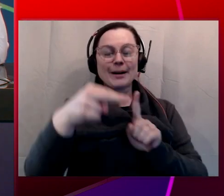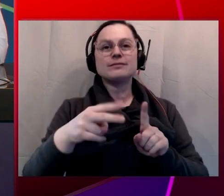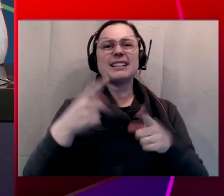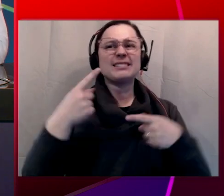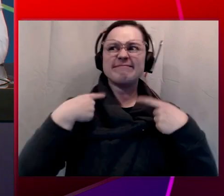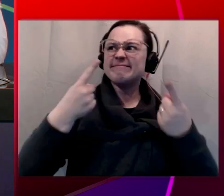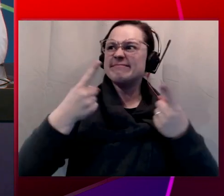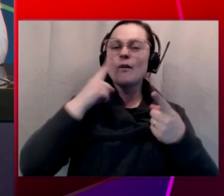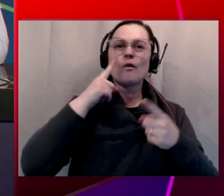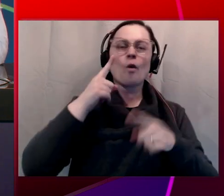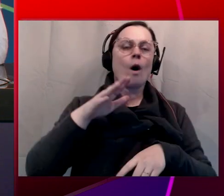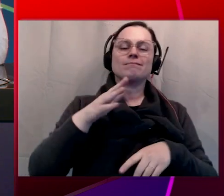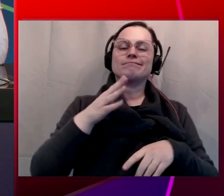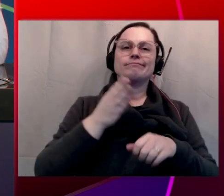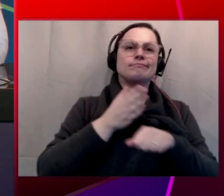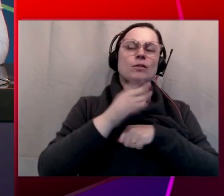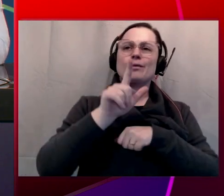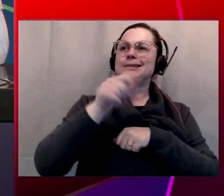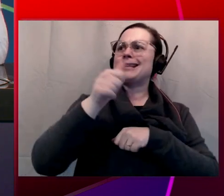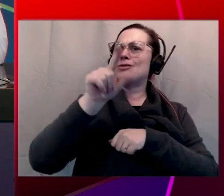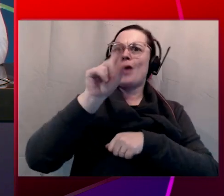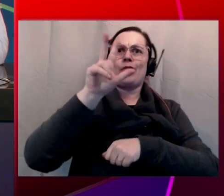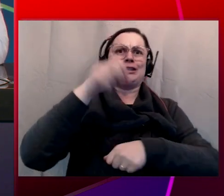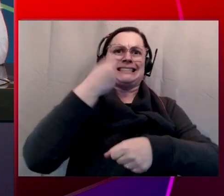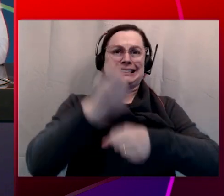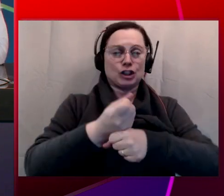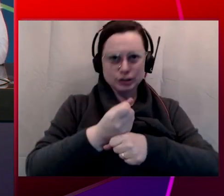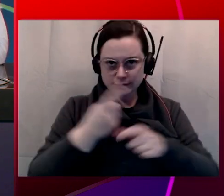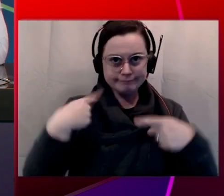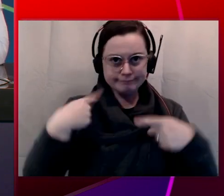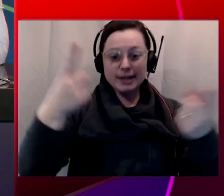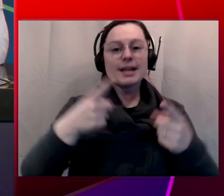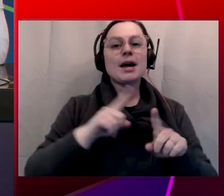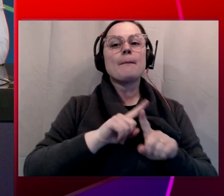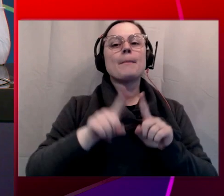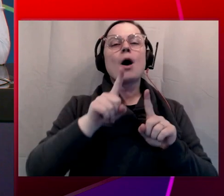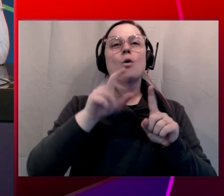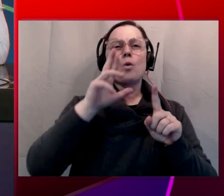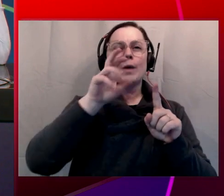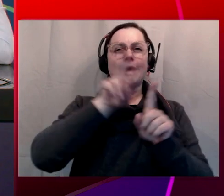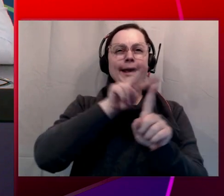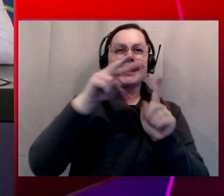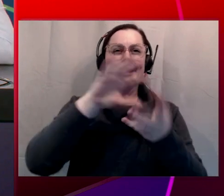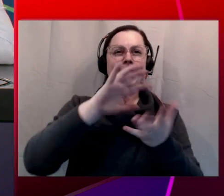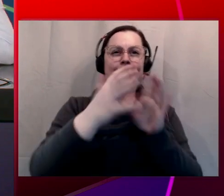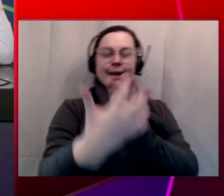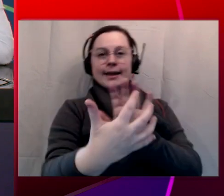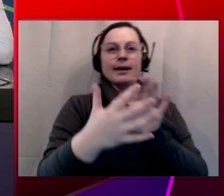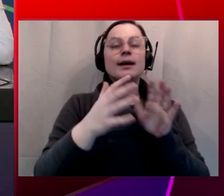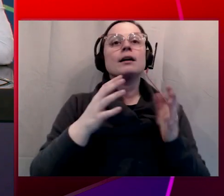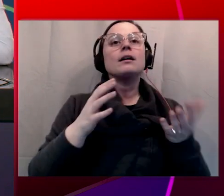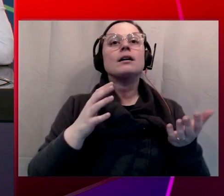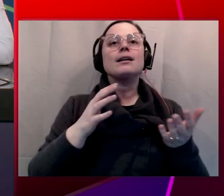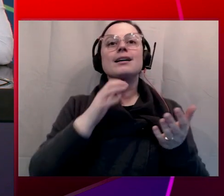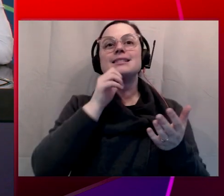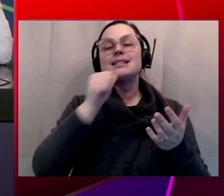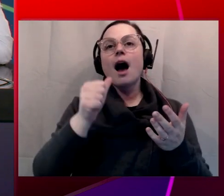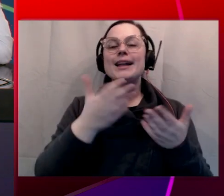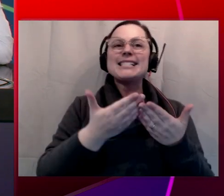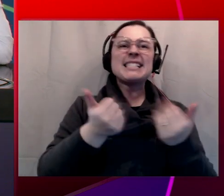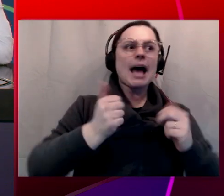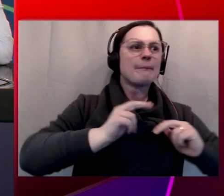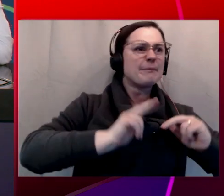decades. But within QuickSight, we've kind of reimagined, rethought. It's not about building something separate, some